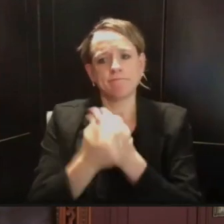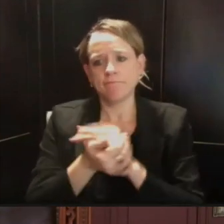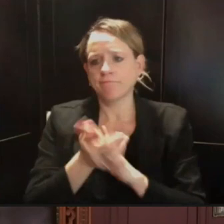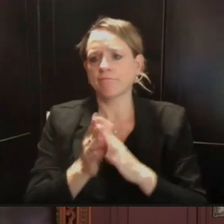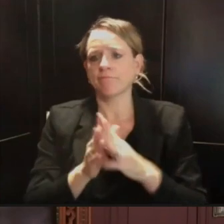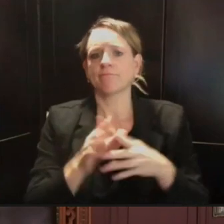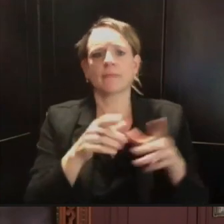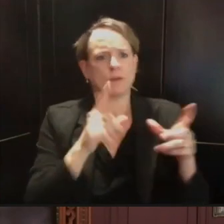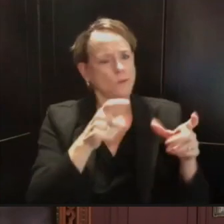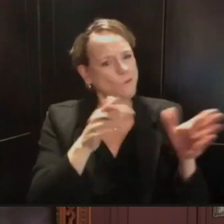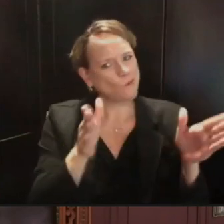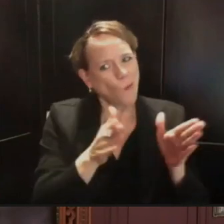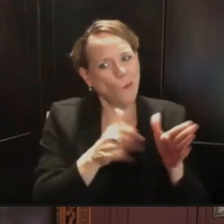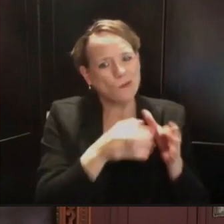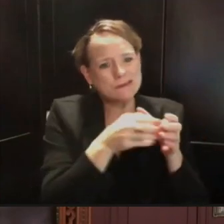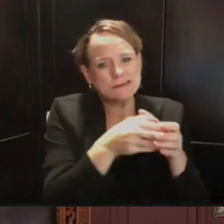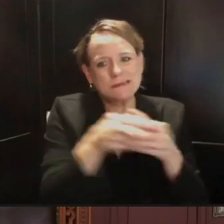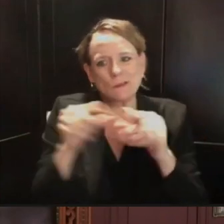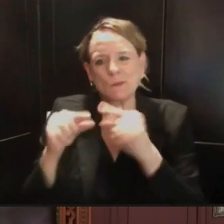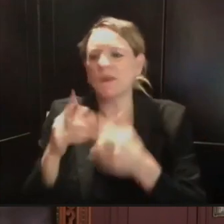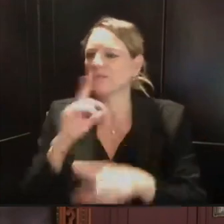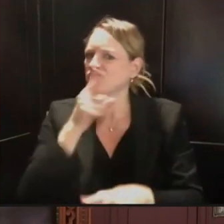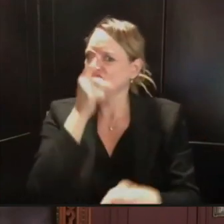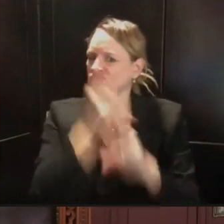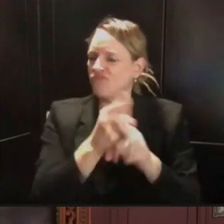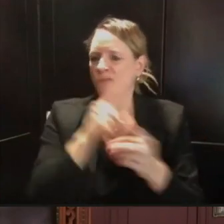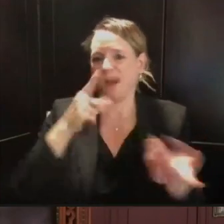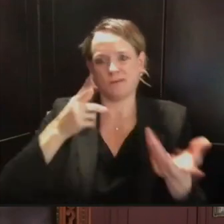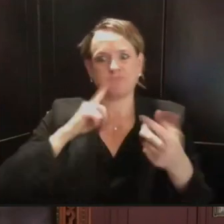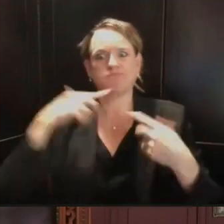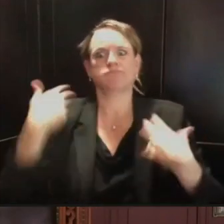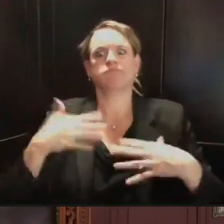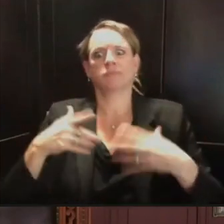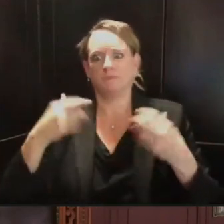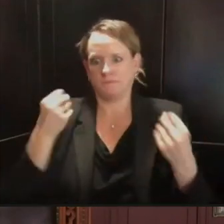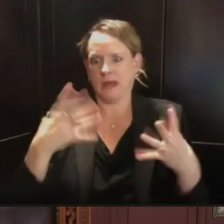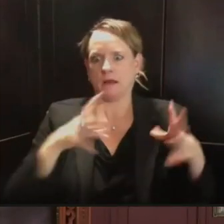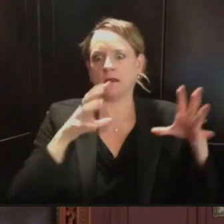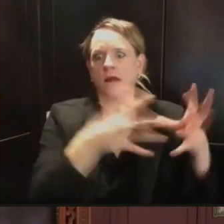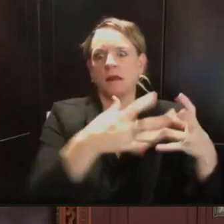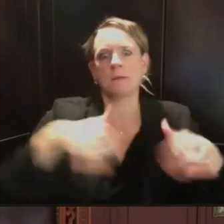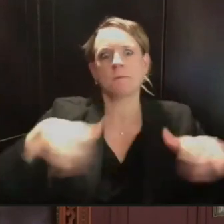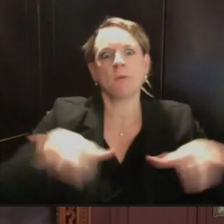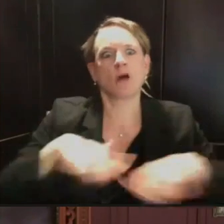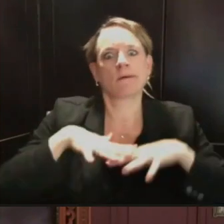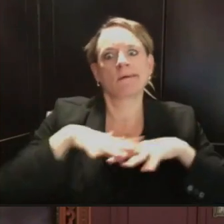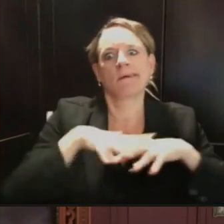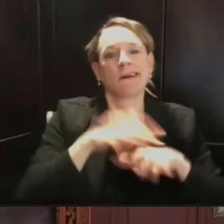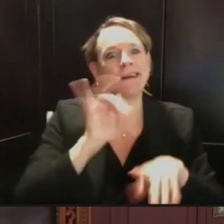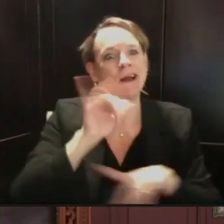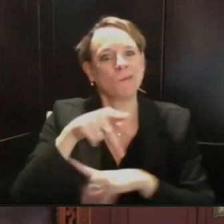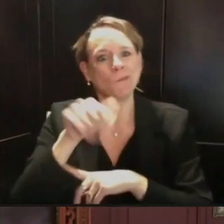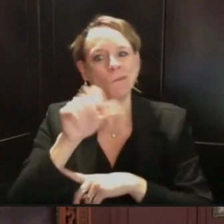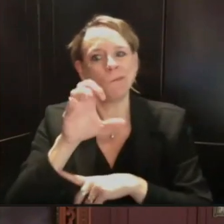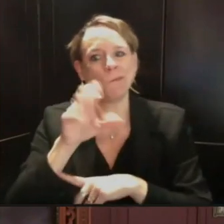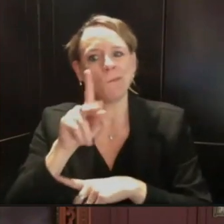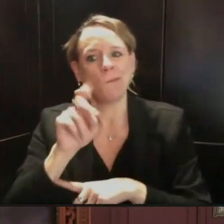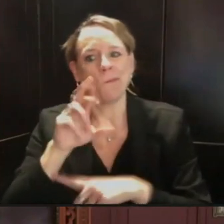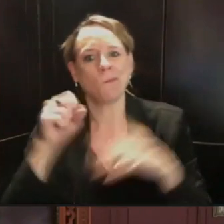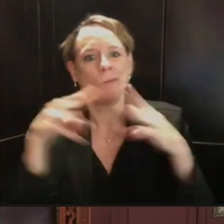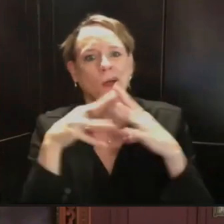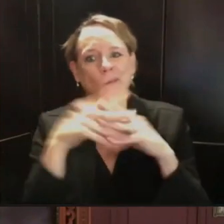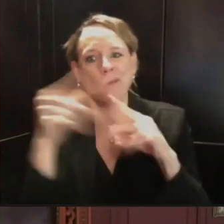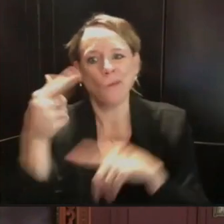Packer game last weekend, and it seemingly went pretty well without major problems of